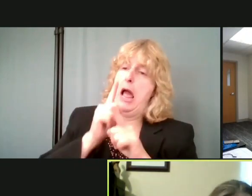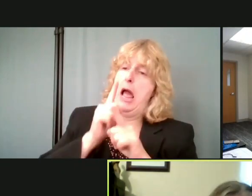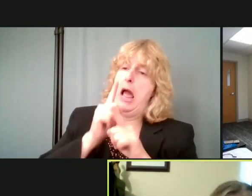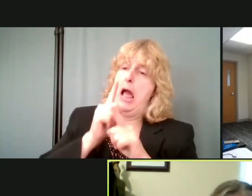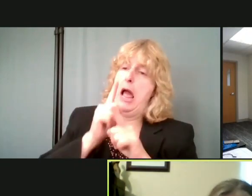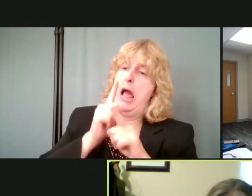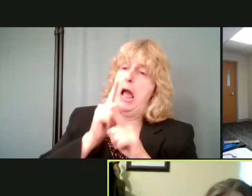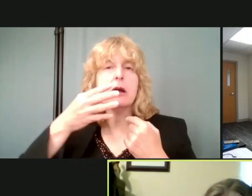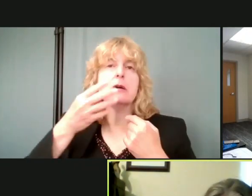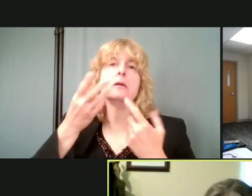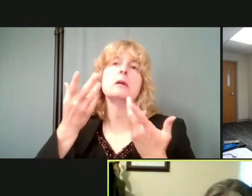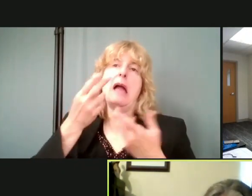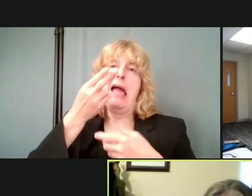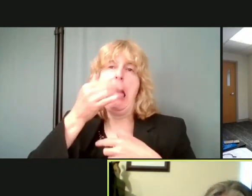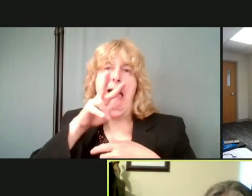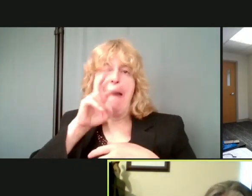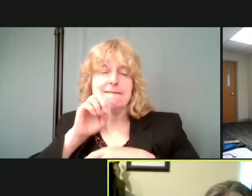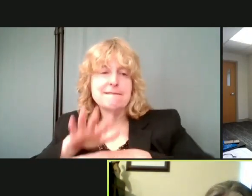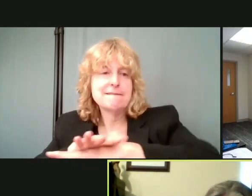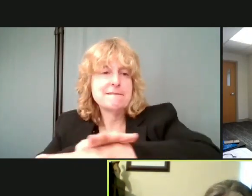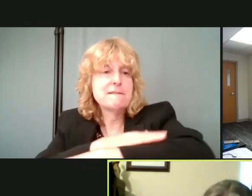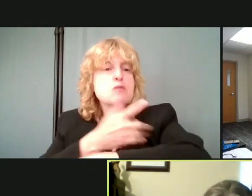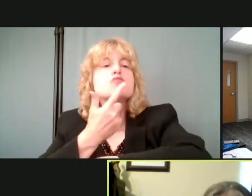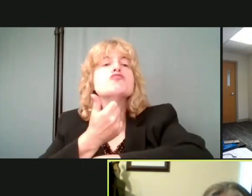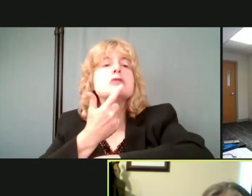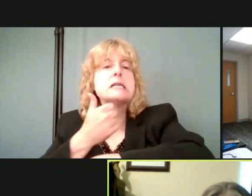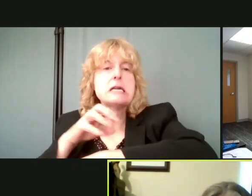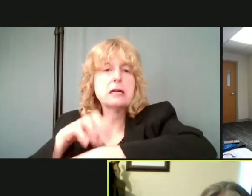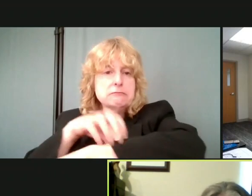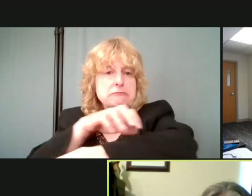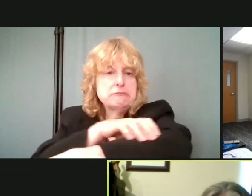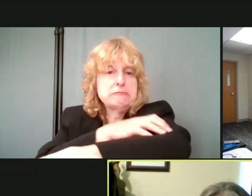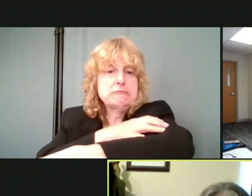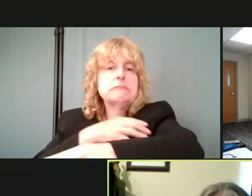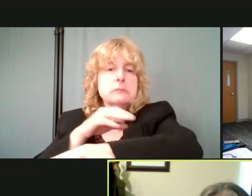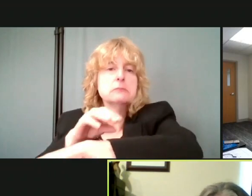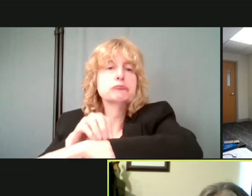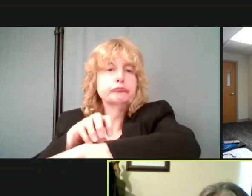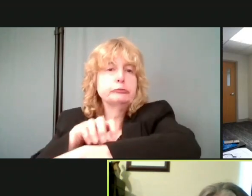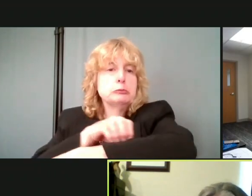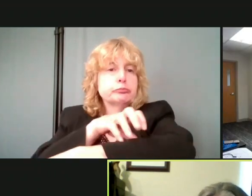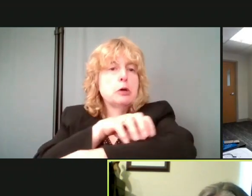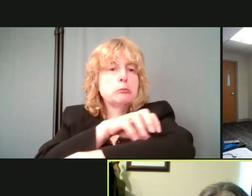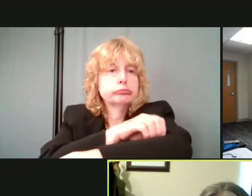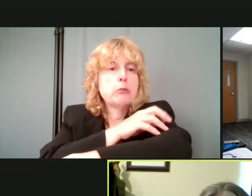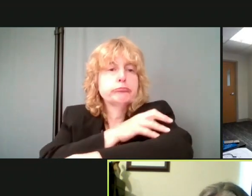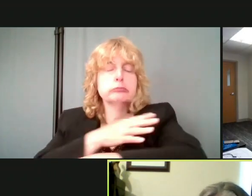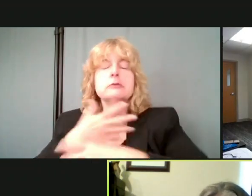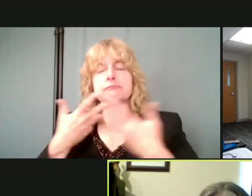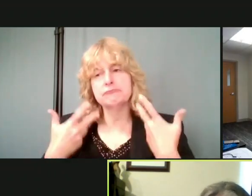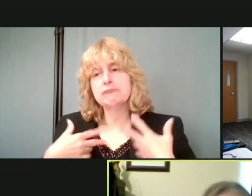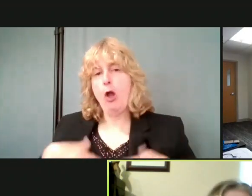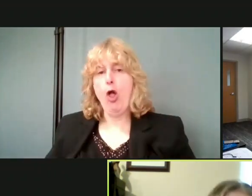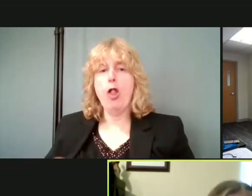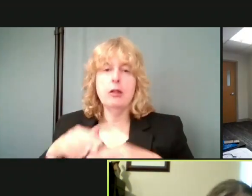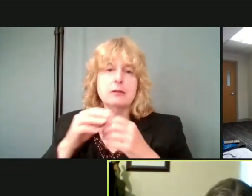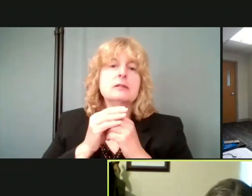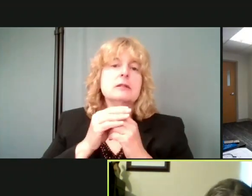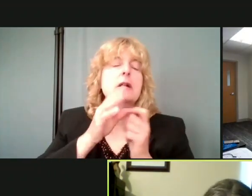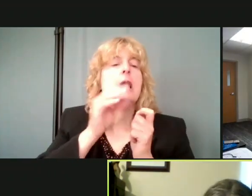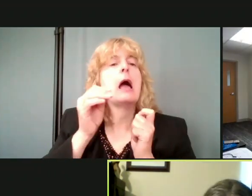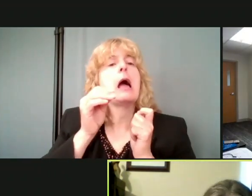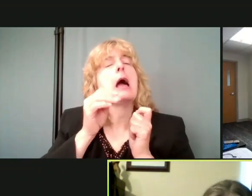um, hives, those kinds of things. You got it. Great. And then the last question, there has been talk of red, orange